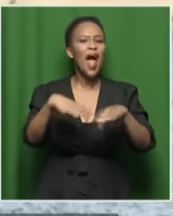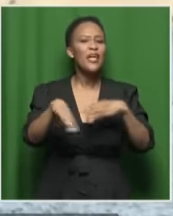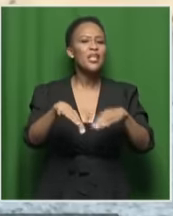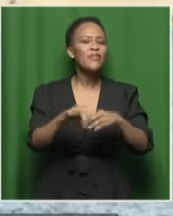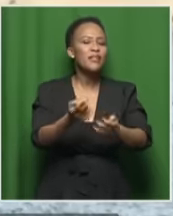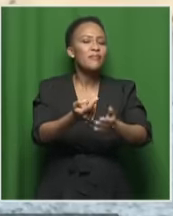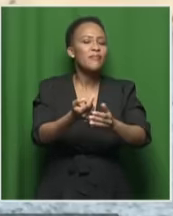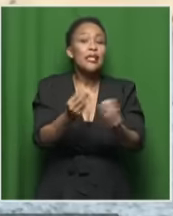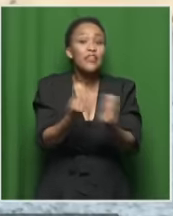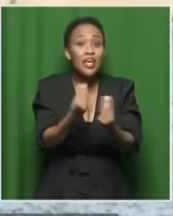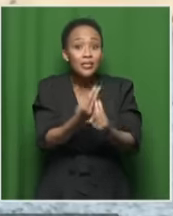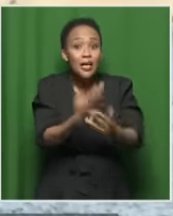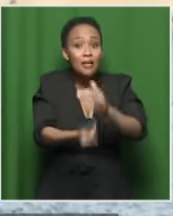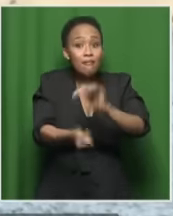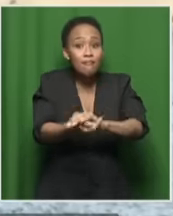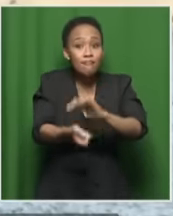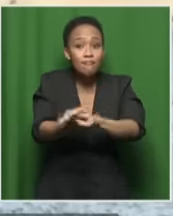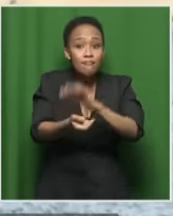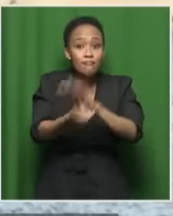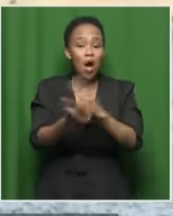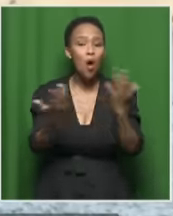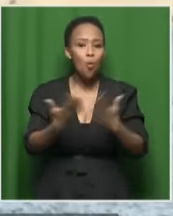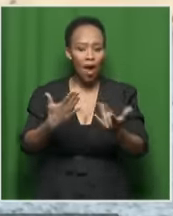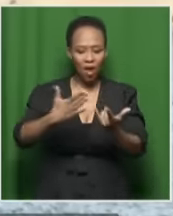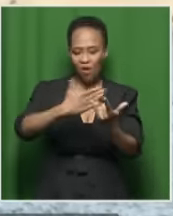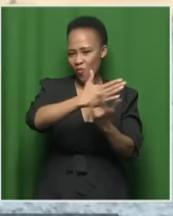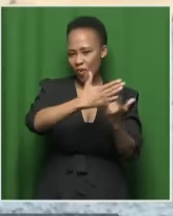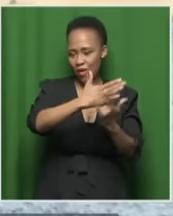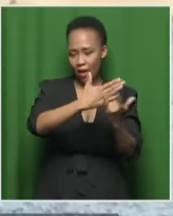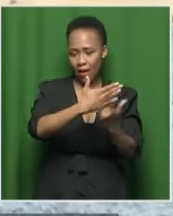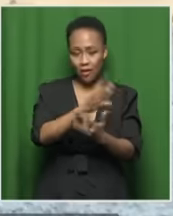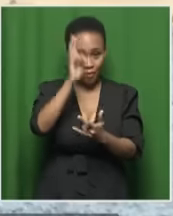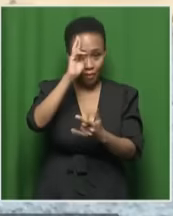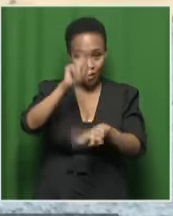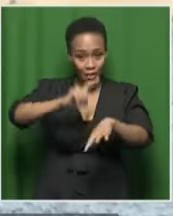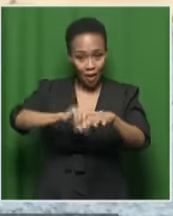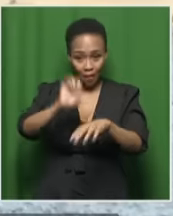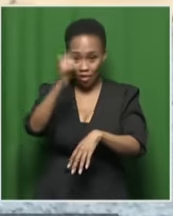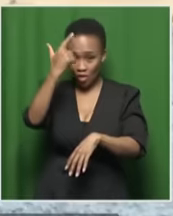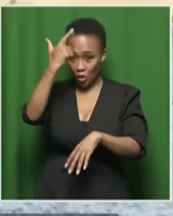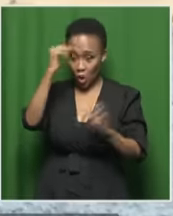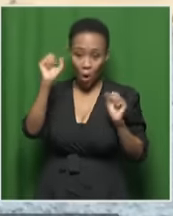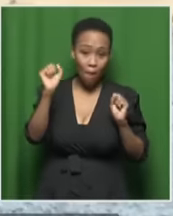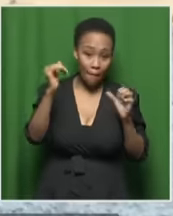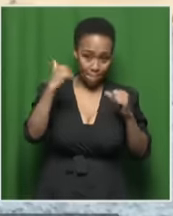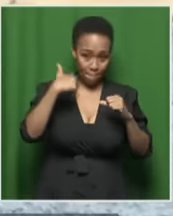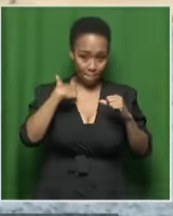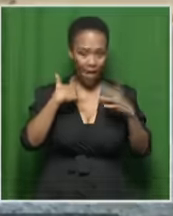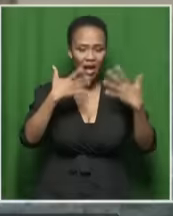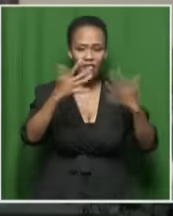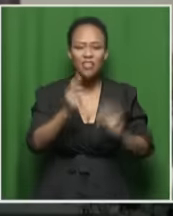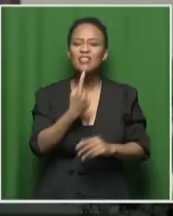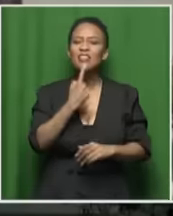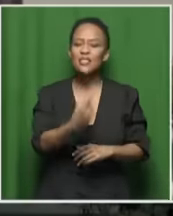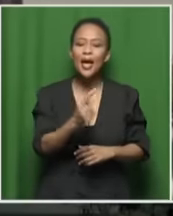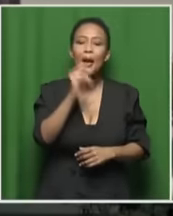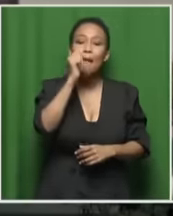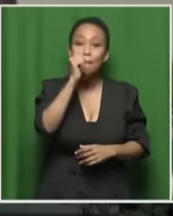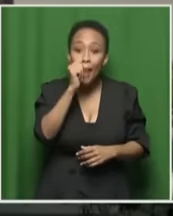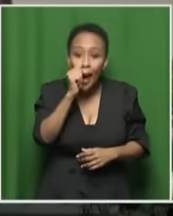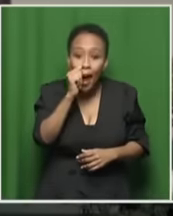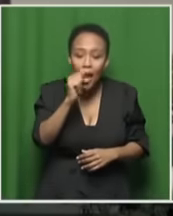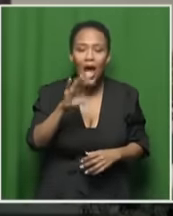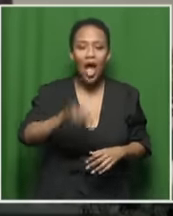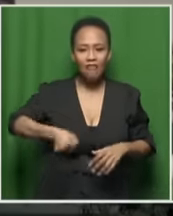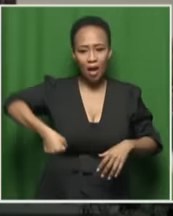outside this gate here behind me. You'd recall when we spoke at six o'clock, I did indicate that there were some men who were carrying briefcases